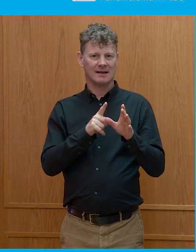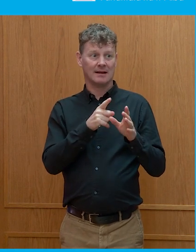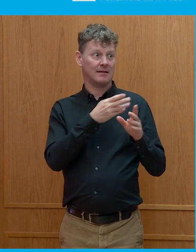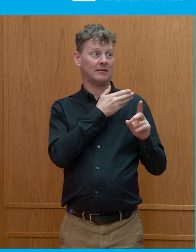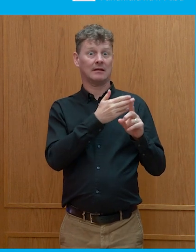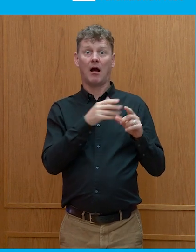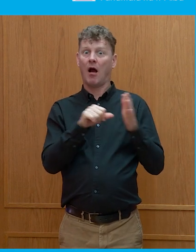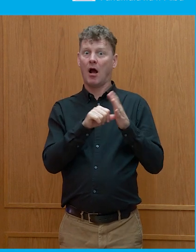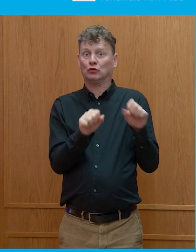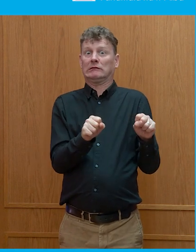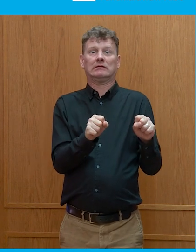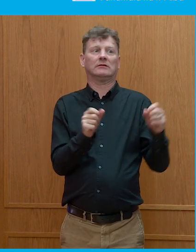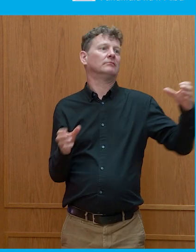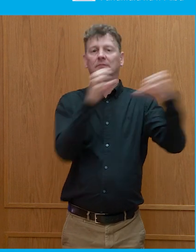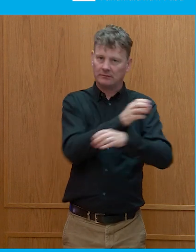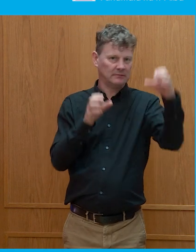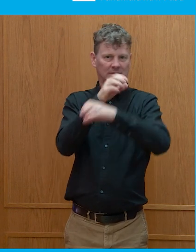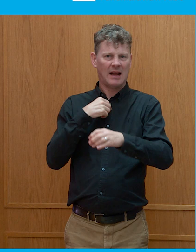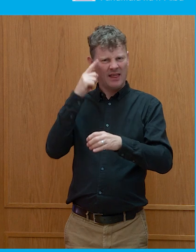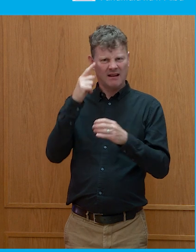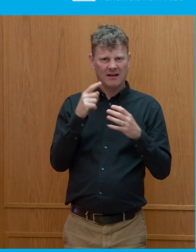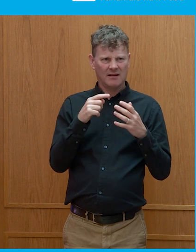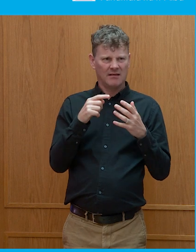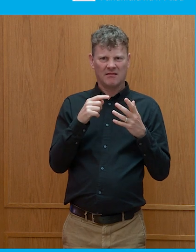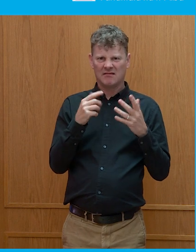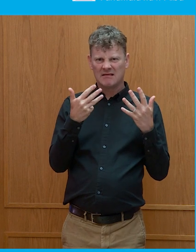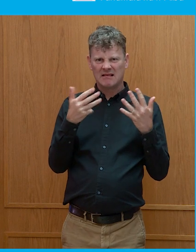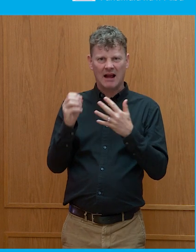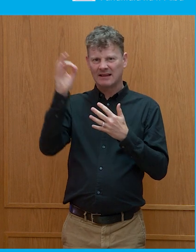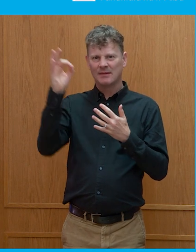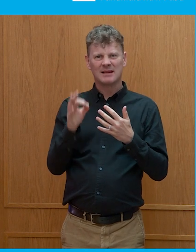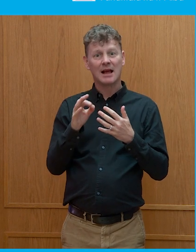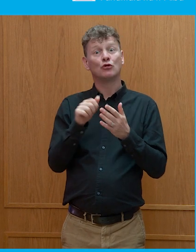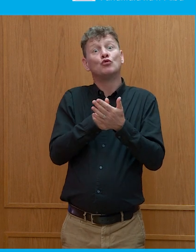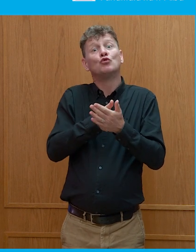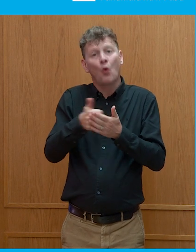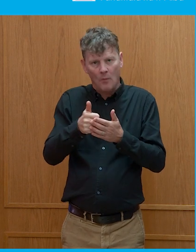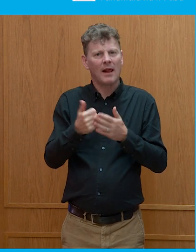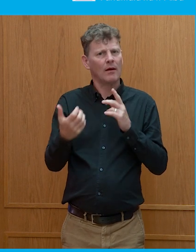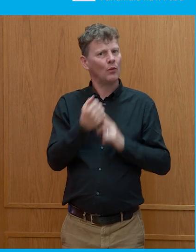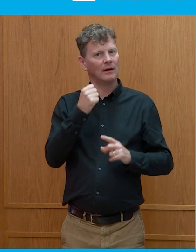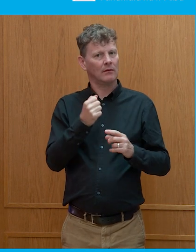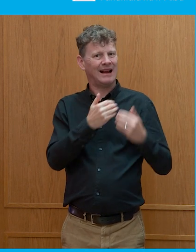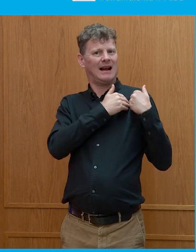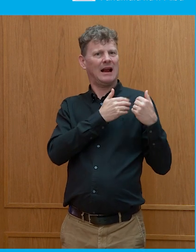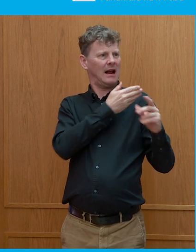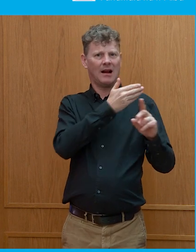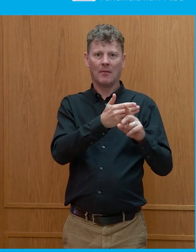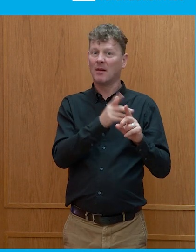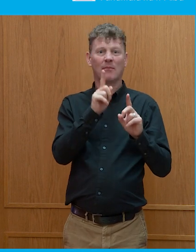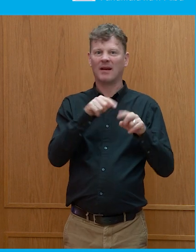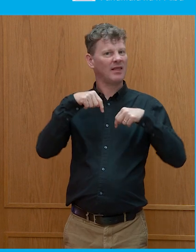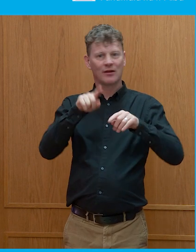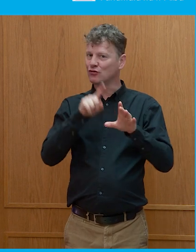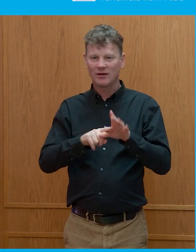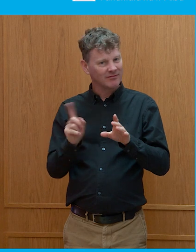Something like 90 percent of, their win rates at like 90 percent. And they're struggling this year because the economy